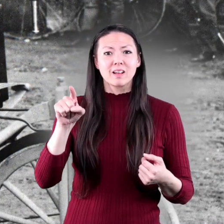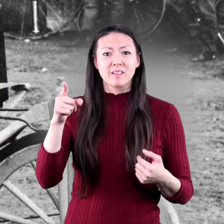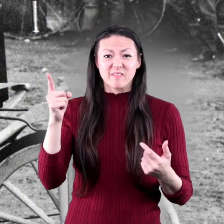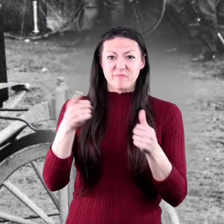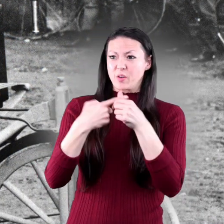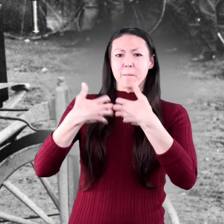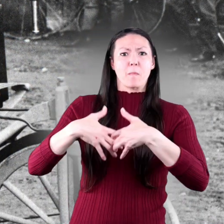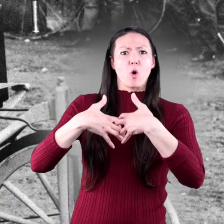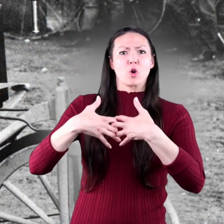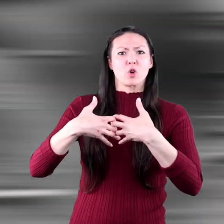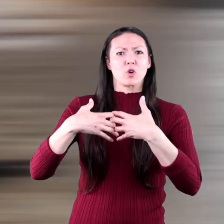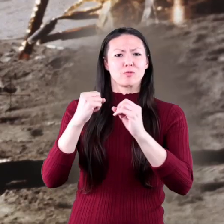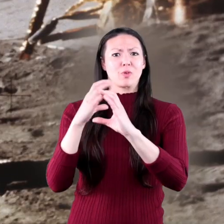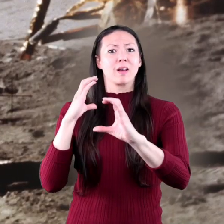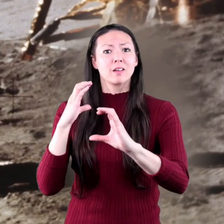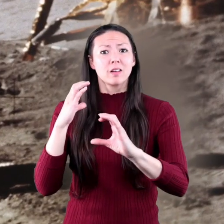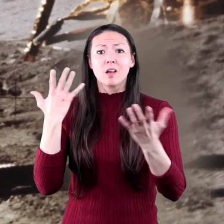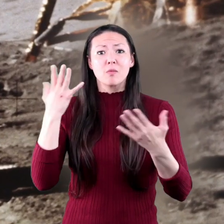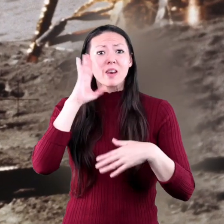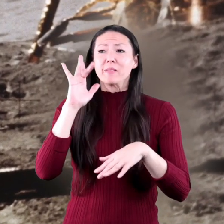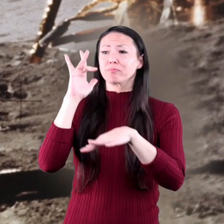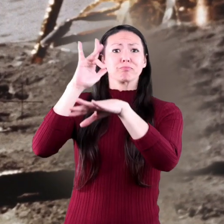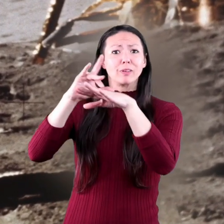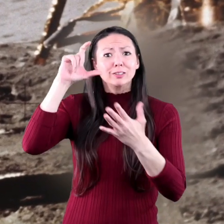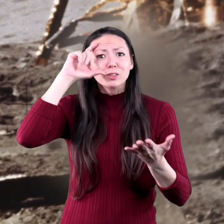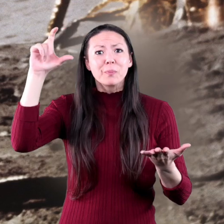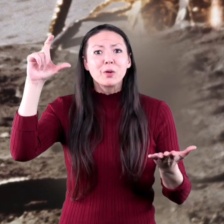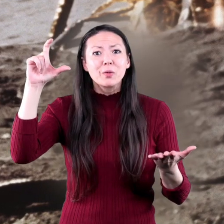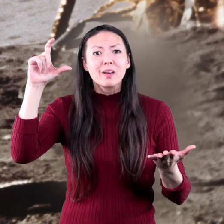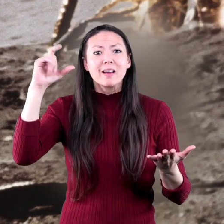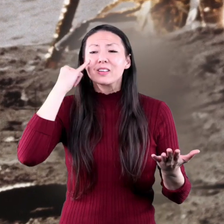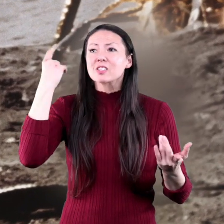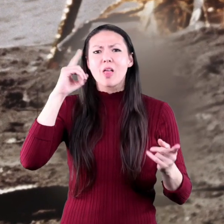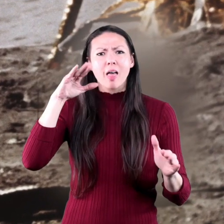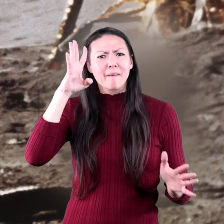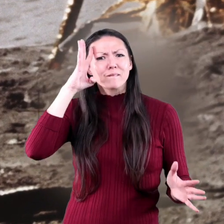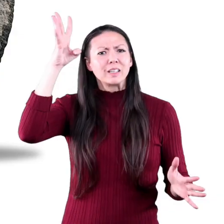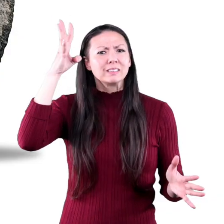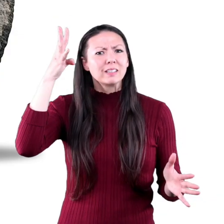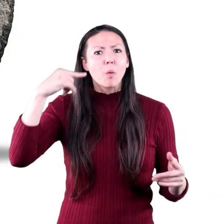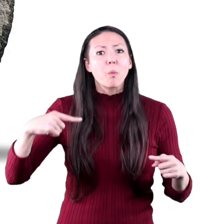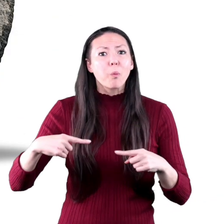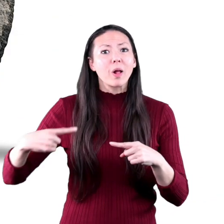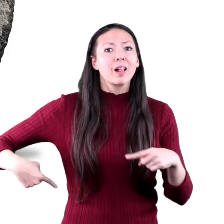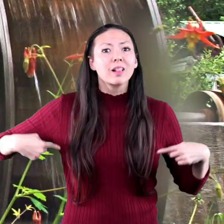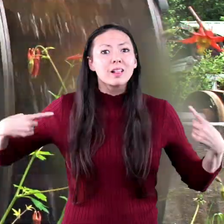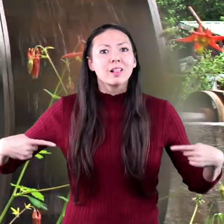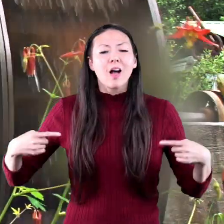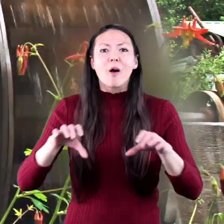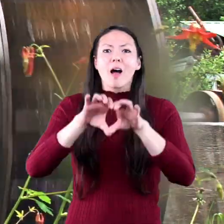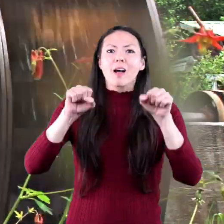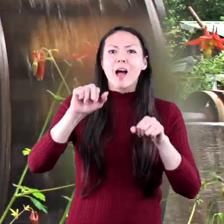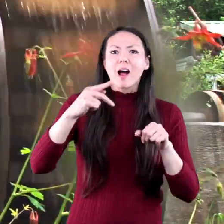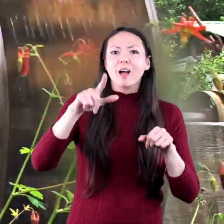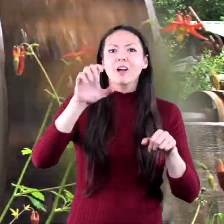his first motor wagon. And we never would have gone to the moon if someone hadn't invented the wheel. The wheel and axle is